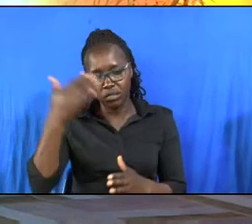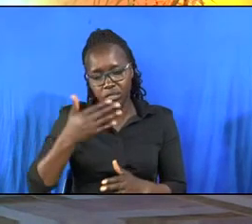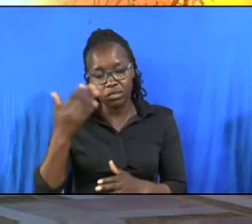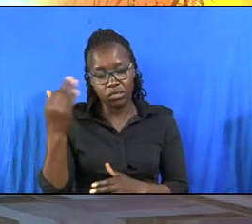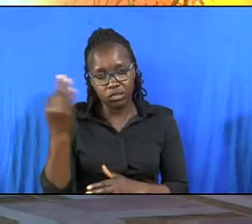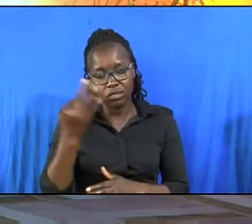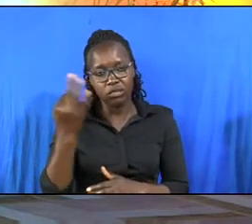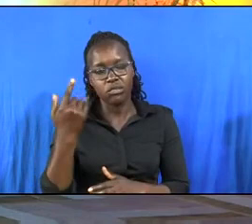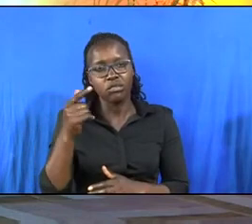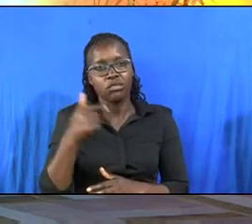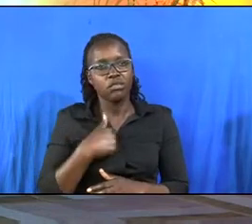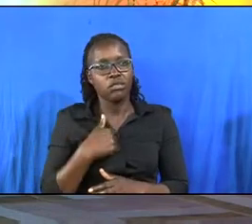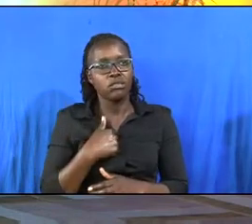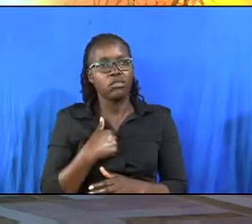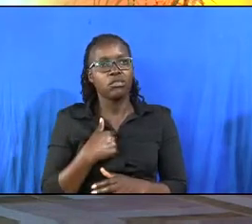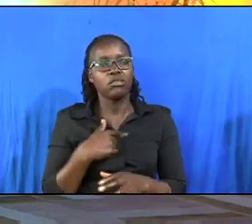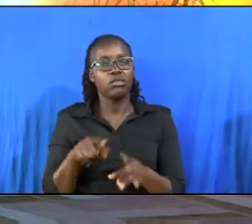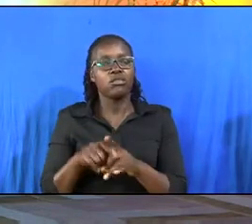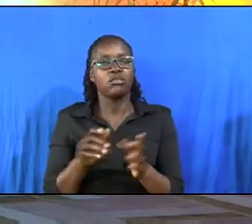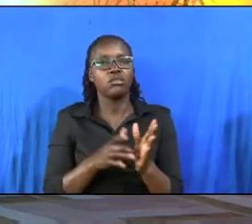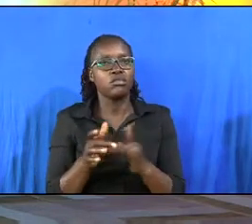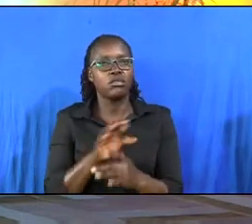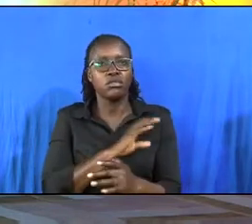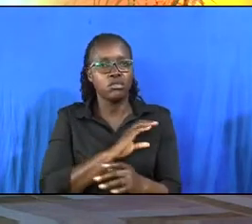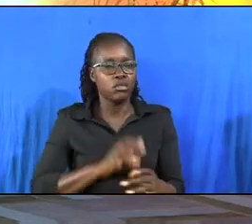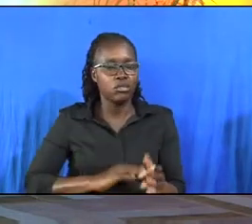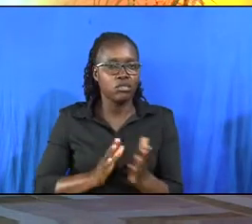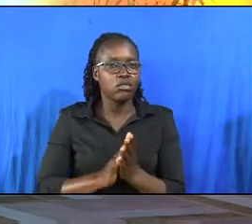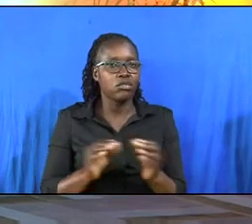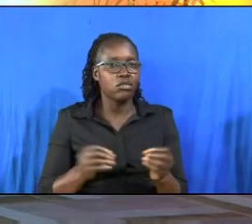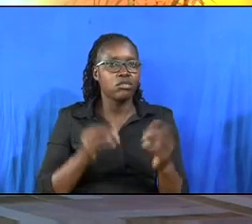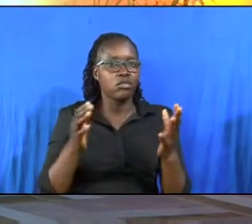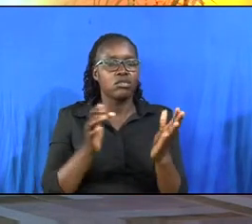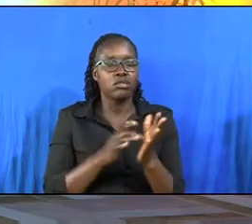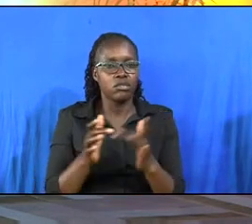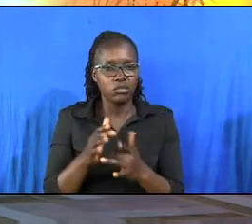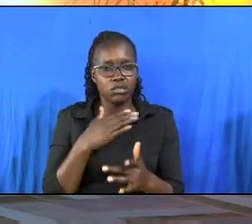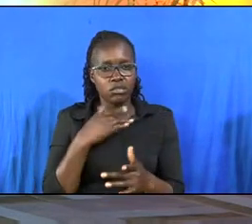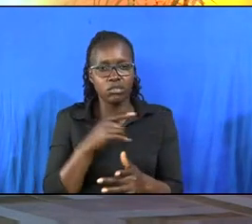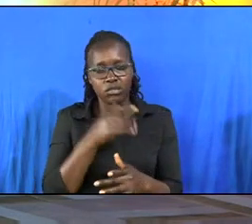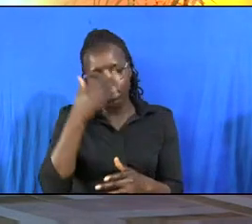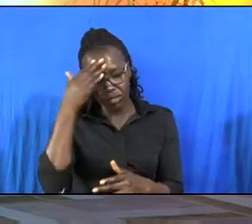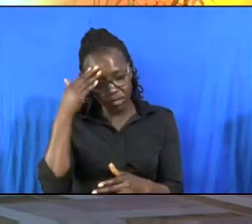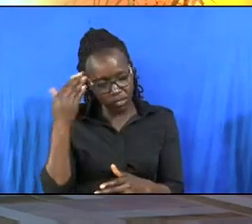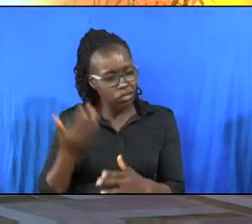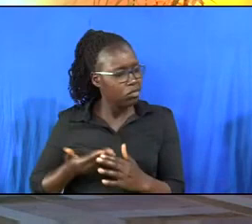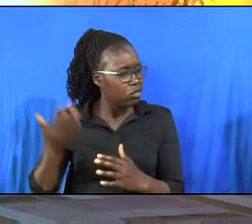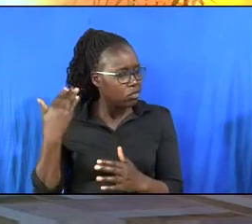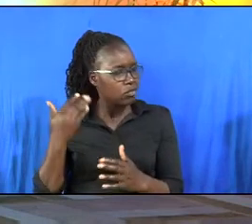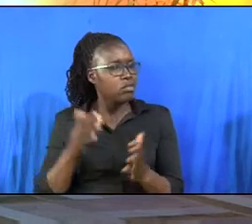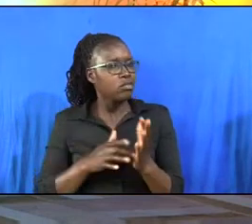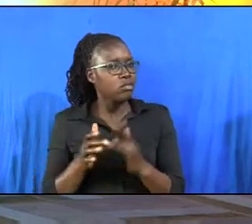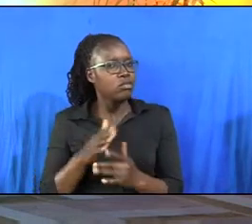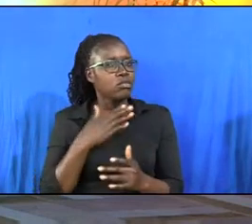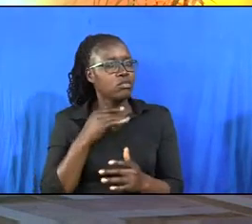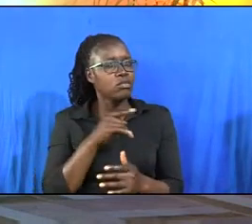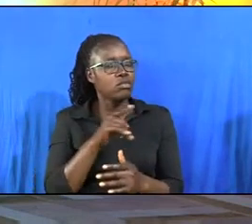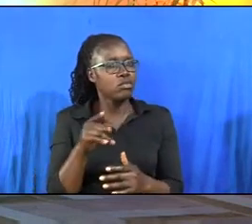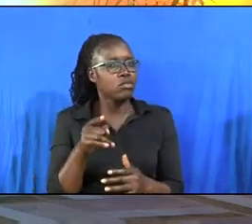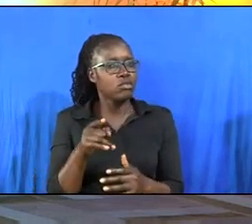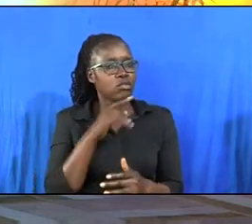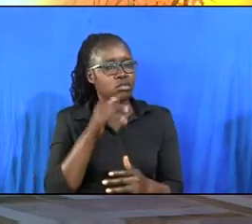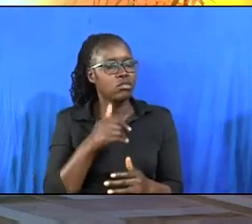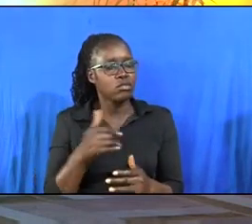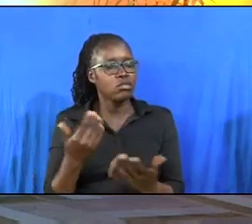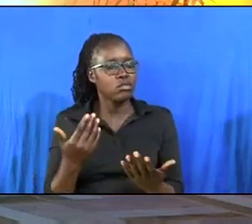called me, heavenward in Christ Jesus, hallelujah. Jesus wants you to forget your past, Jesus wants you